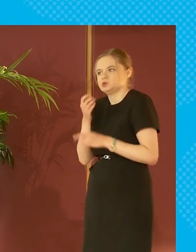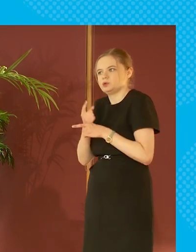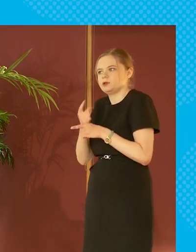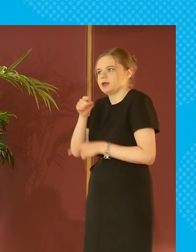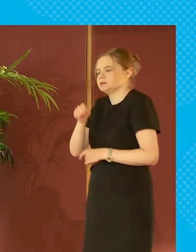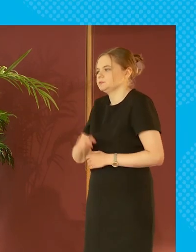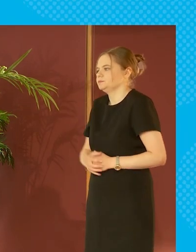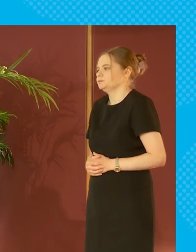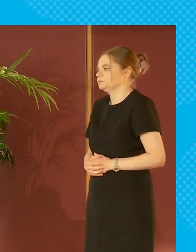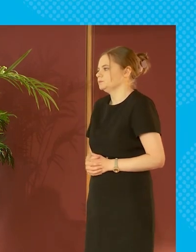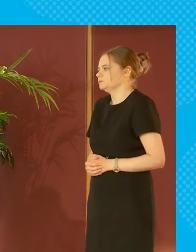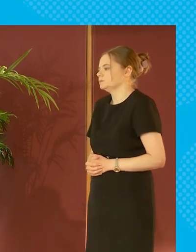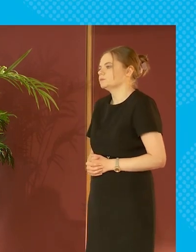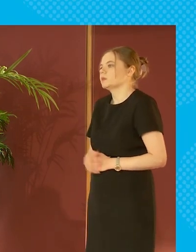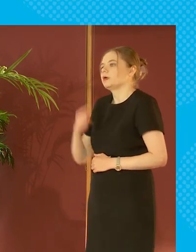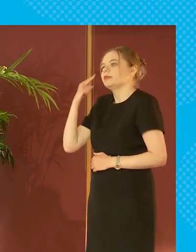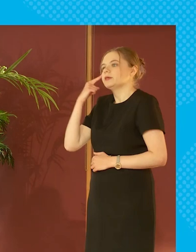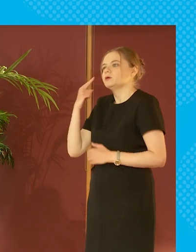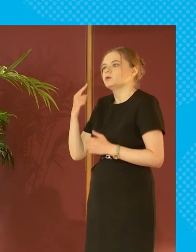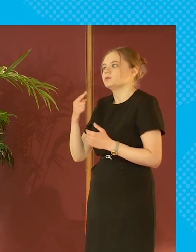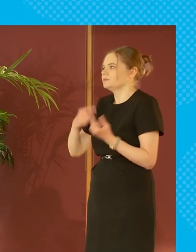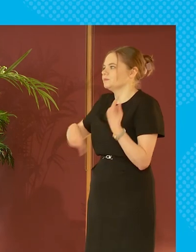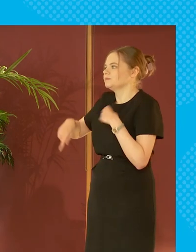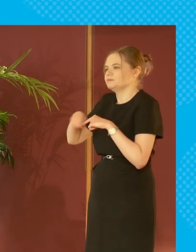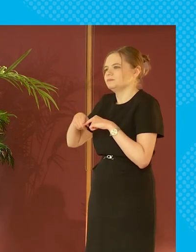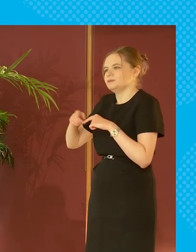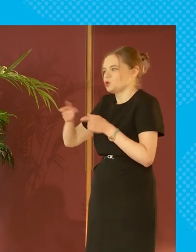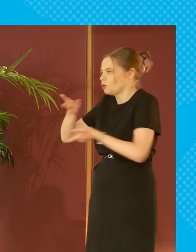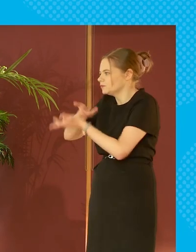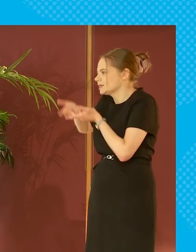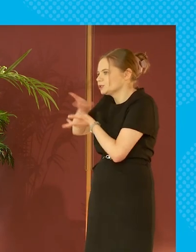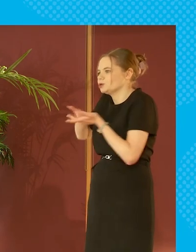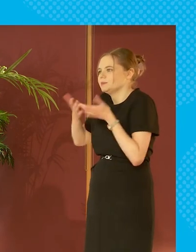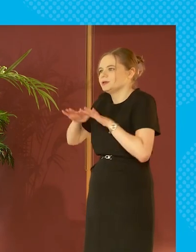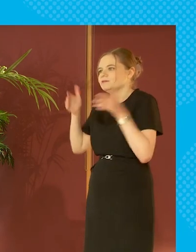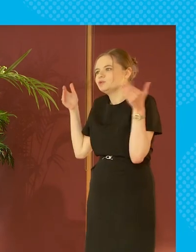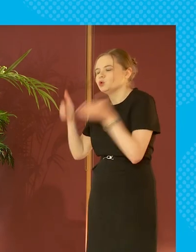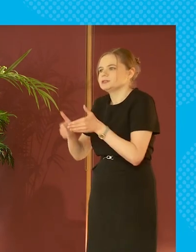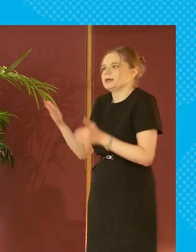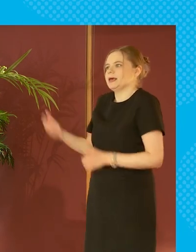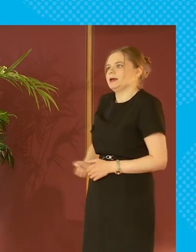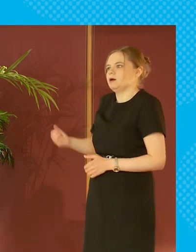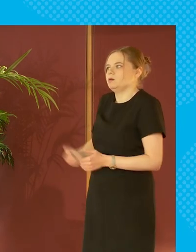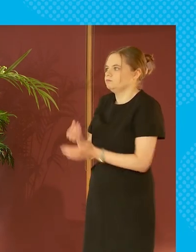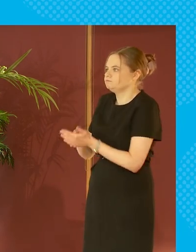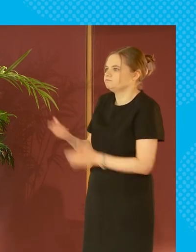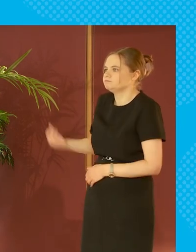i also think we have such a focus within these conversations on income